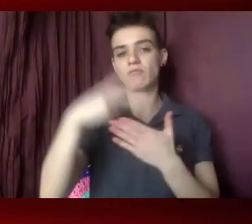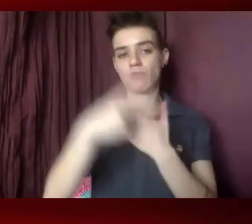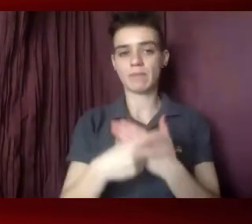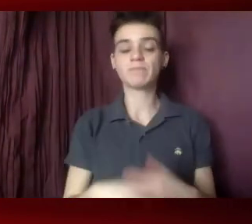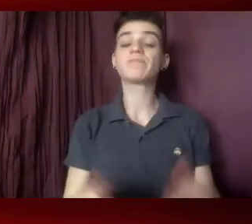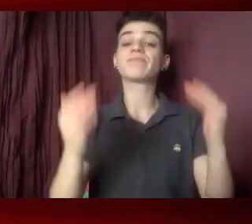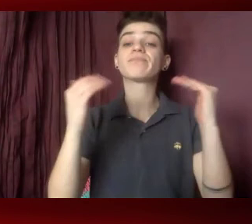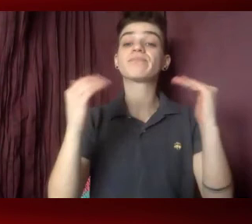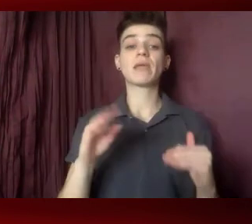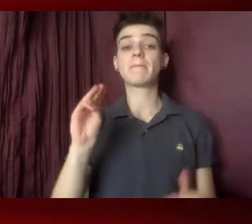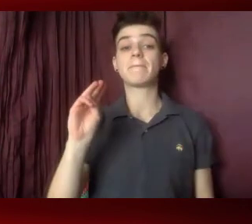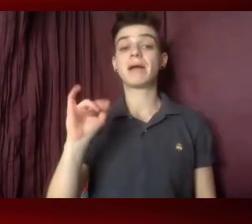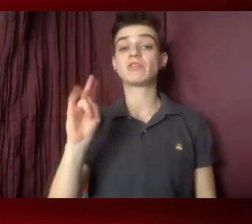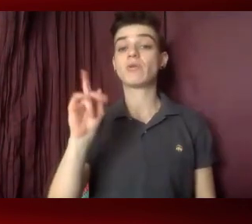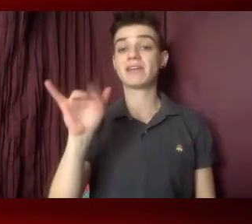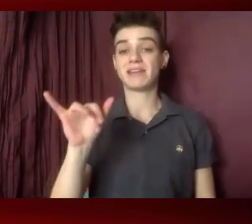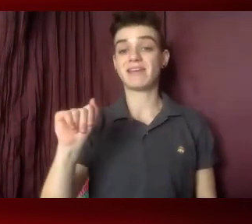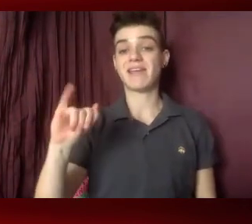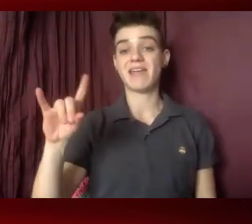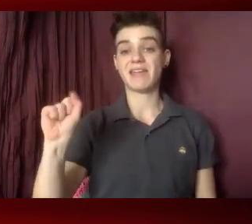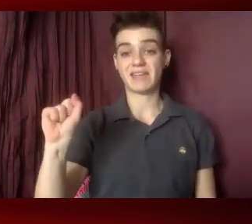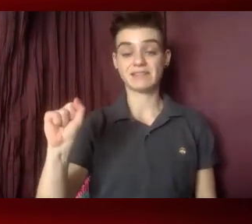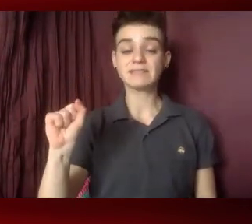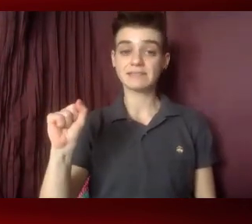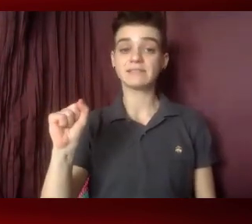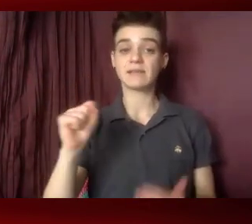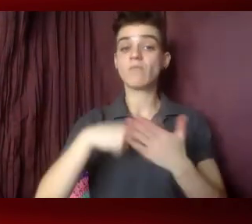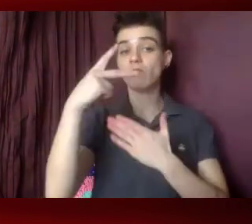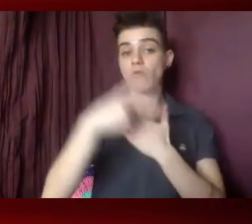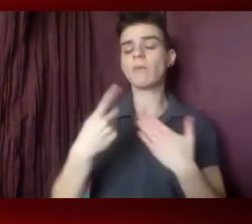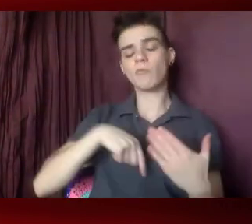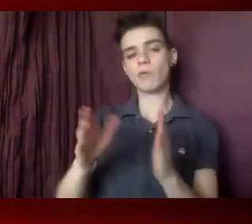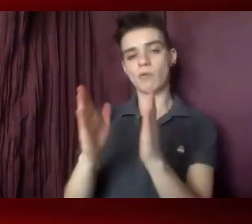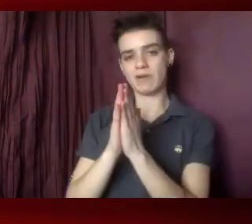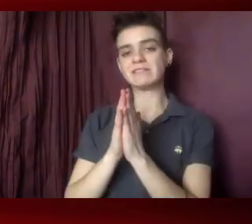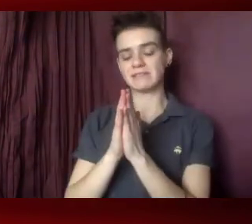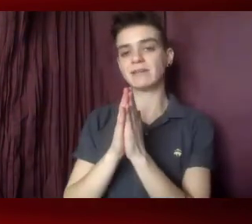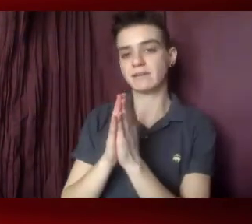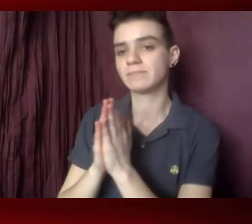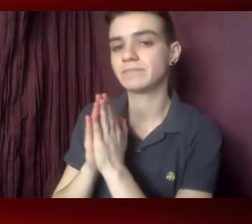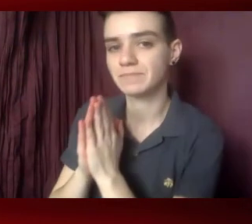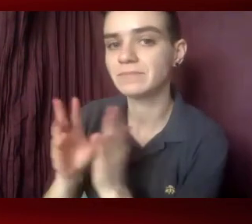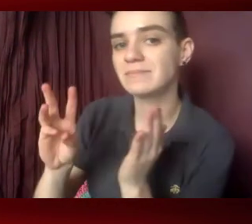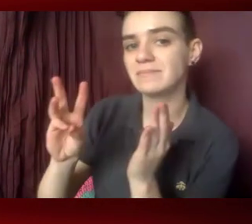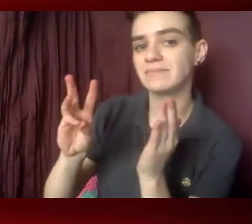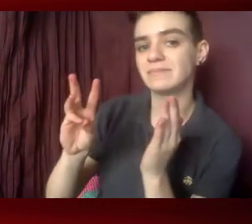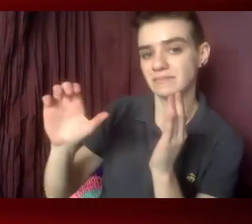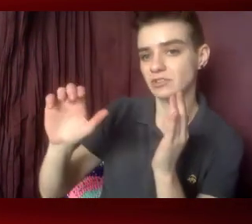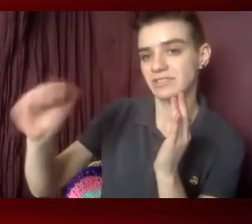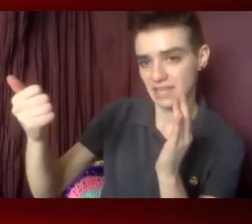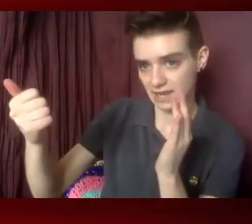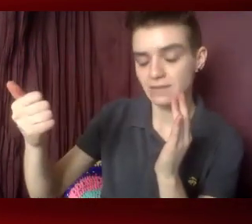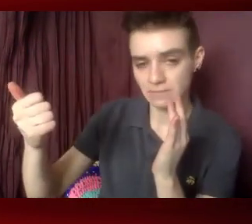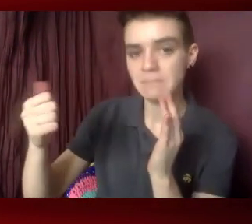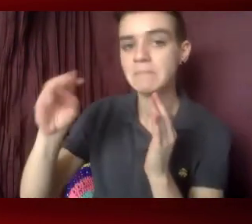Minority AIDS Initiative, we're requesting $610 million or $165.9 million in additional funding